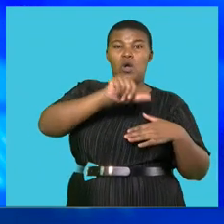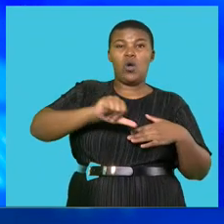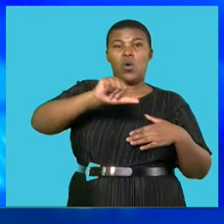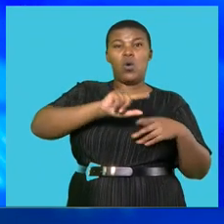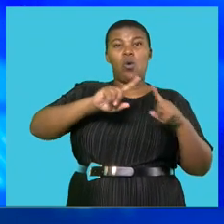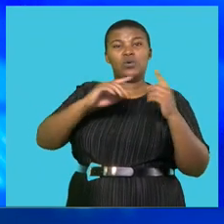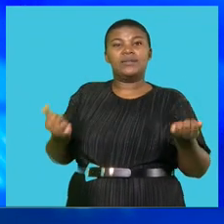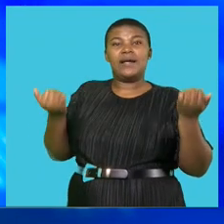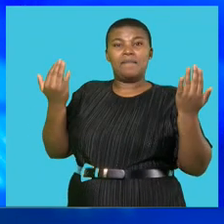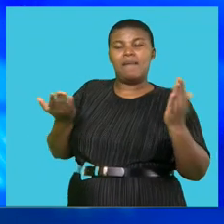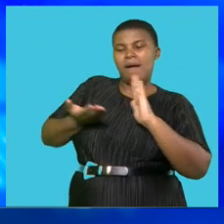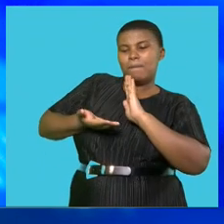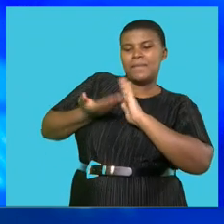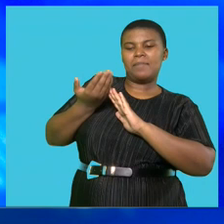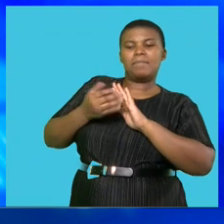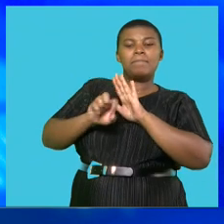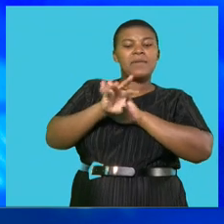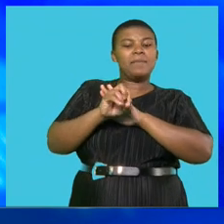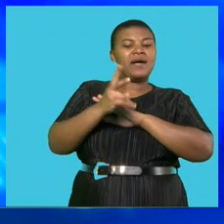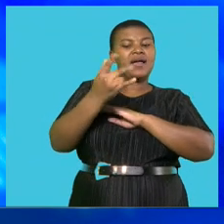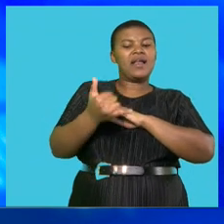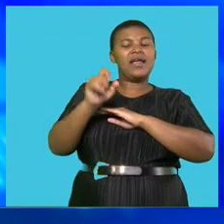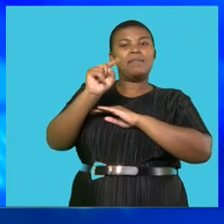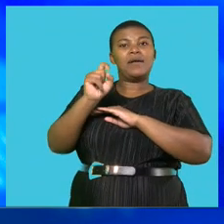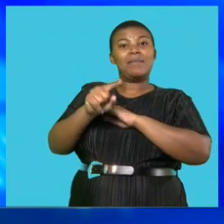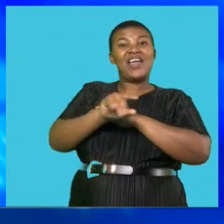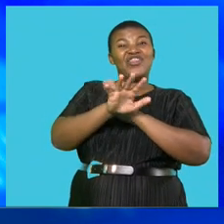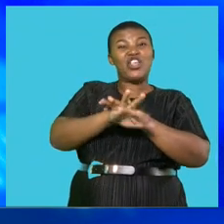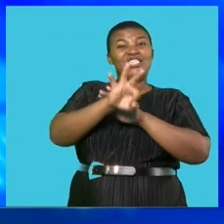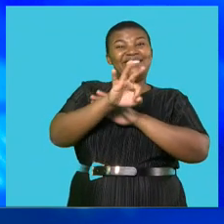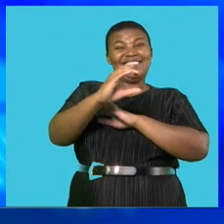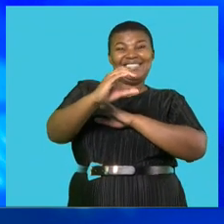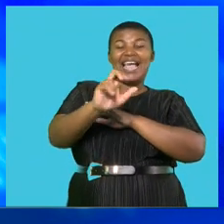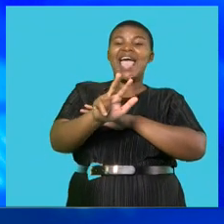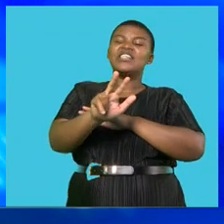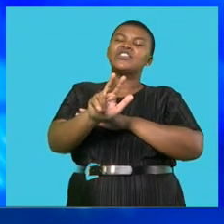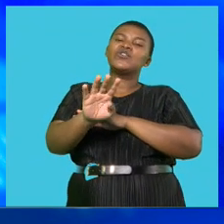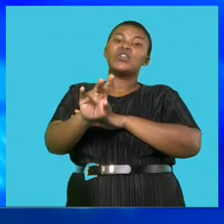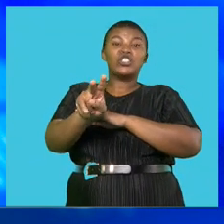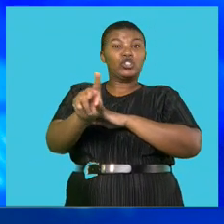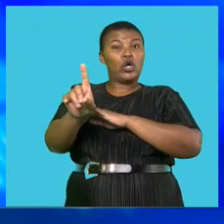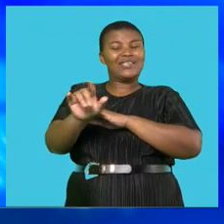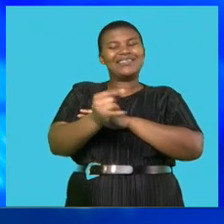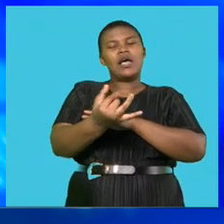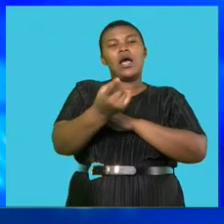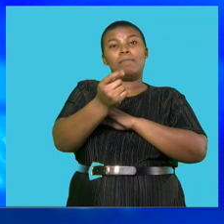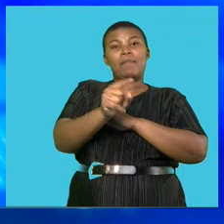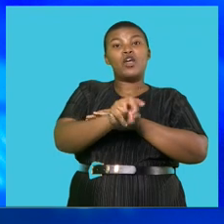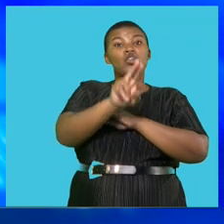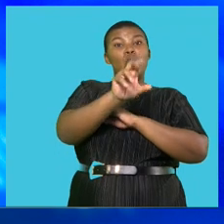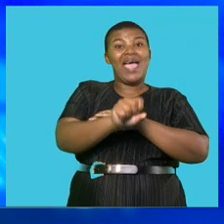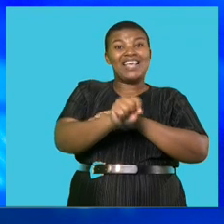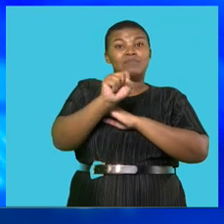weighed on the market. Brent crude futures fell 13 cents to $84.12 a barrel, while U.S.